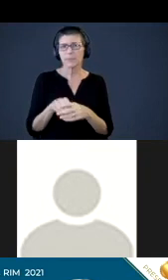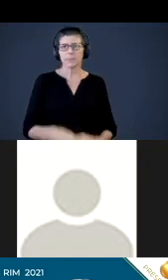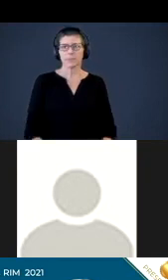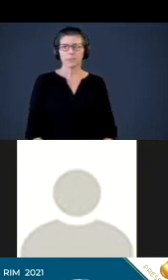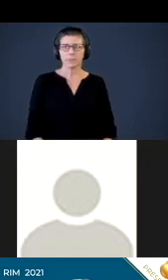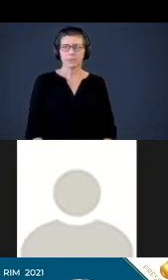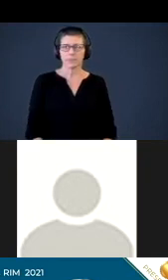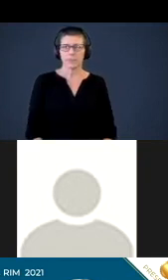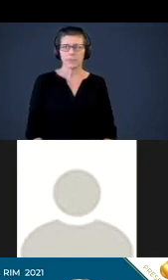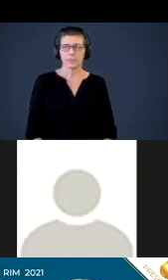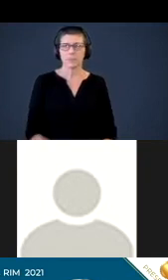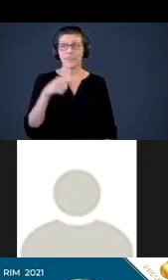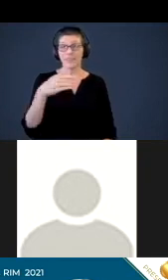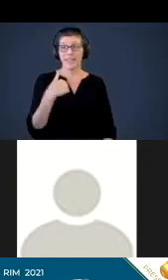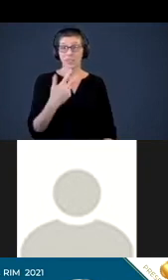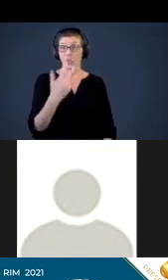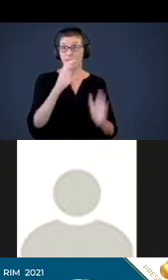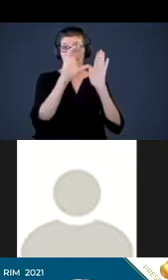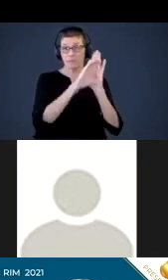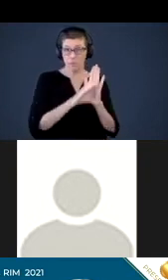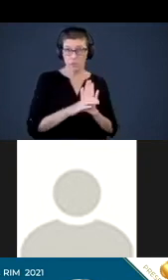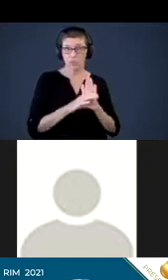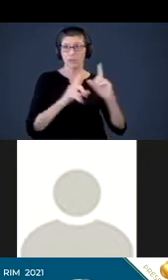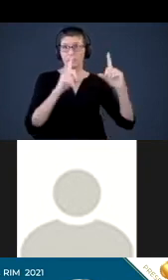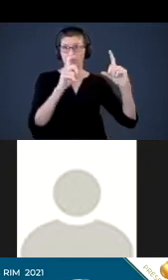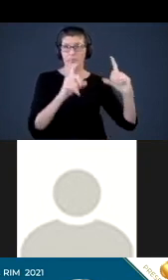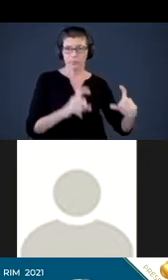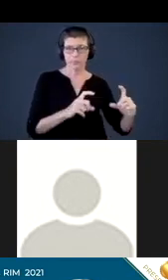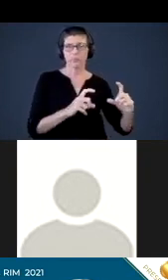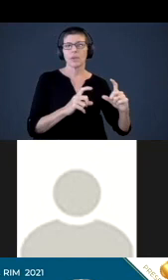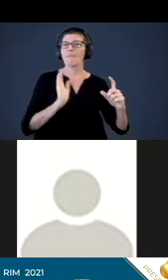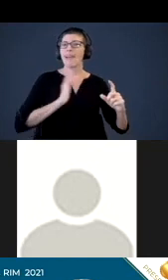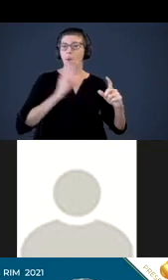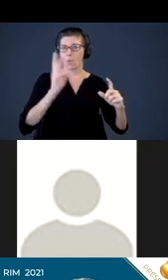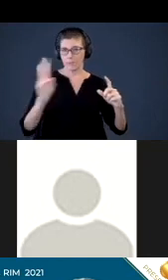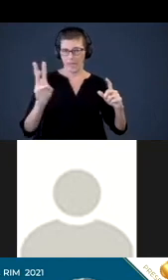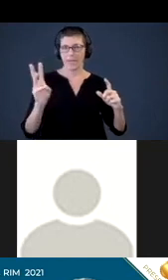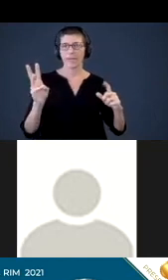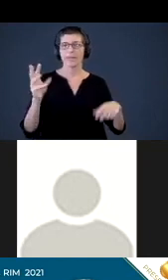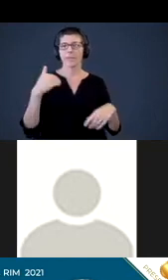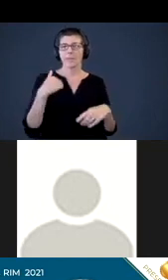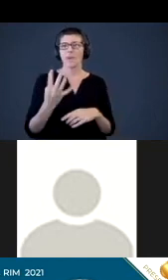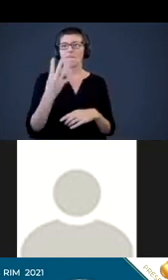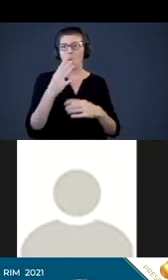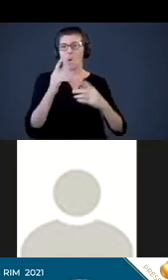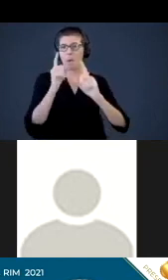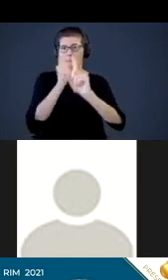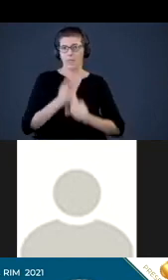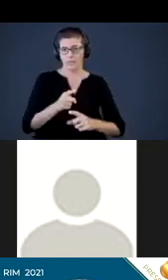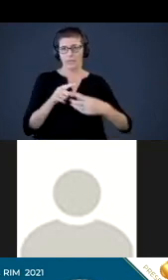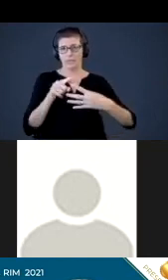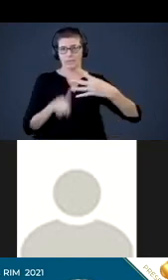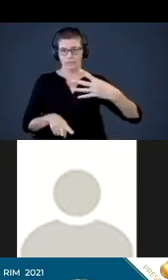This slide has three images, all screenshots of the landing page of our website. There are four bullet points. The first bullet point